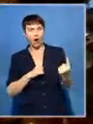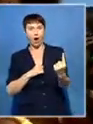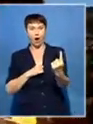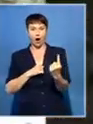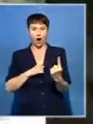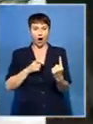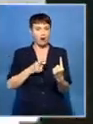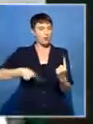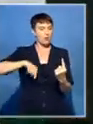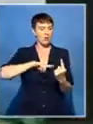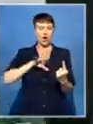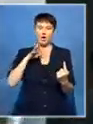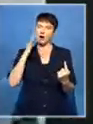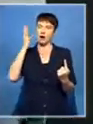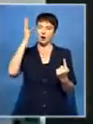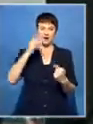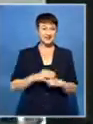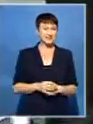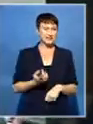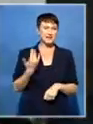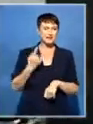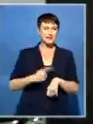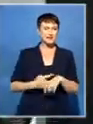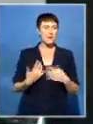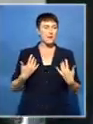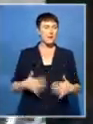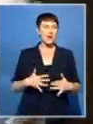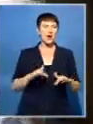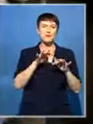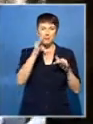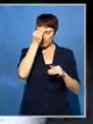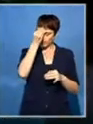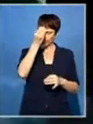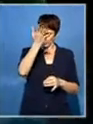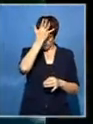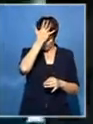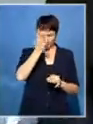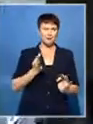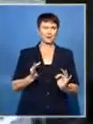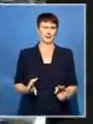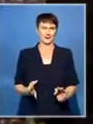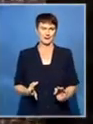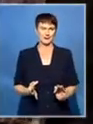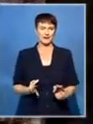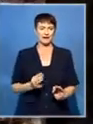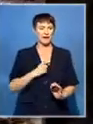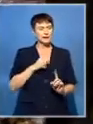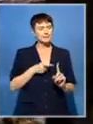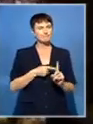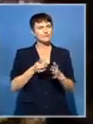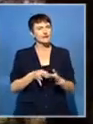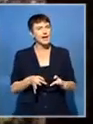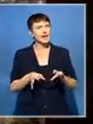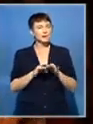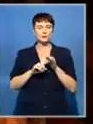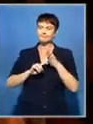then we rejoice. It was such a watershed moment that remains imprinted in people's minds the values that Madiba espoused